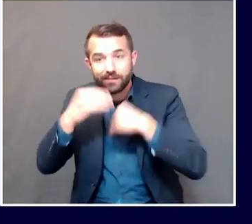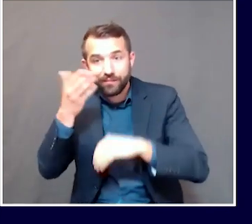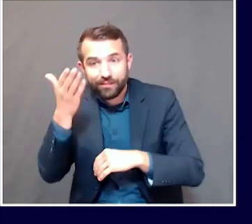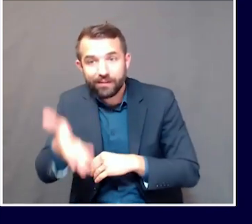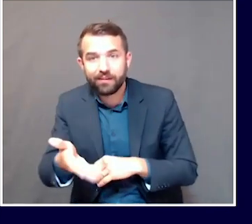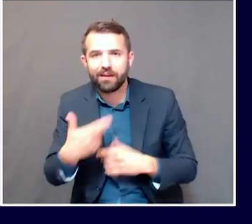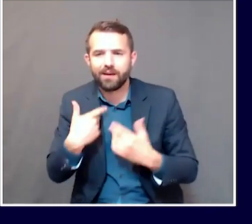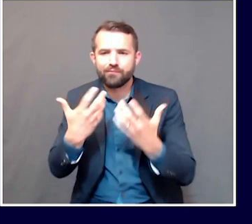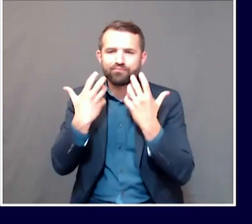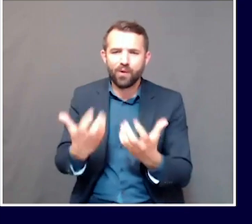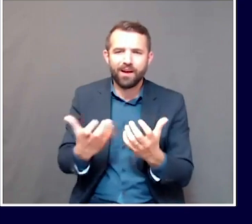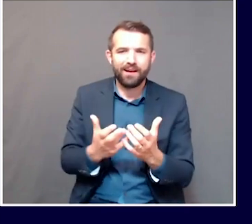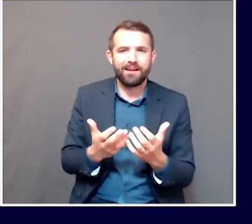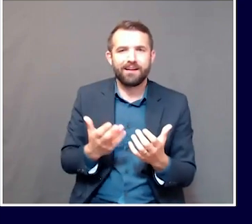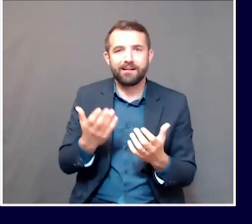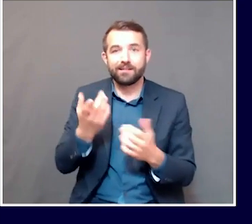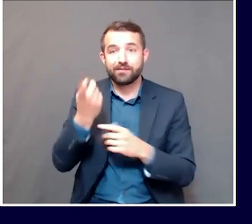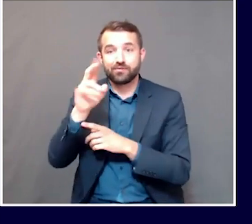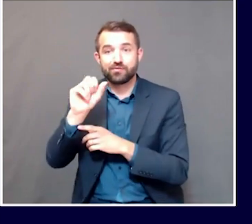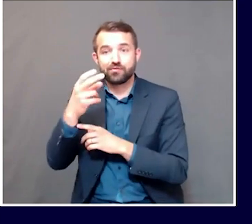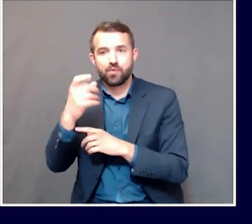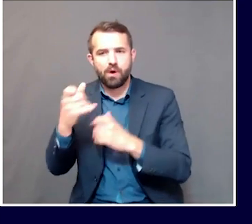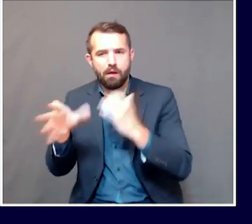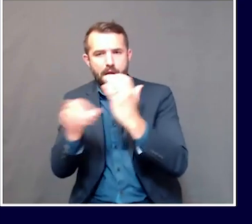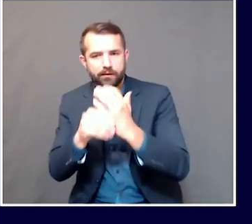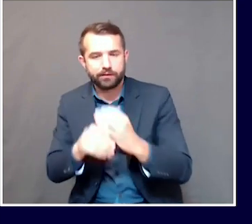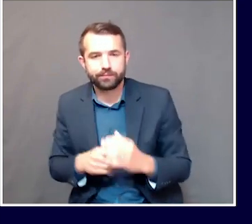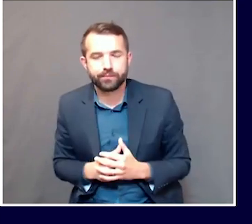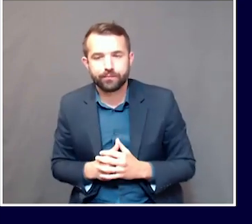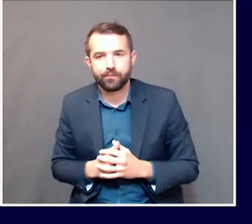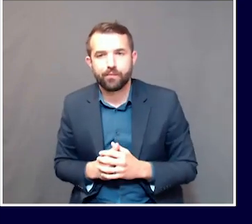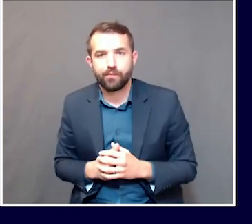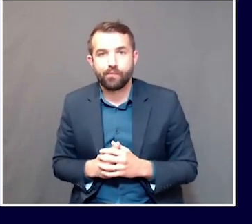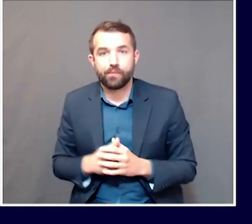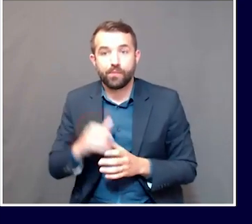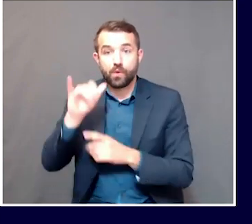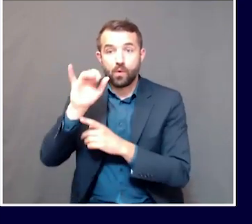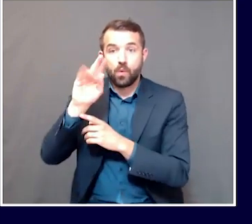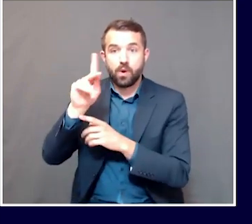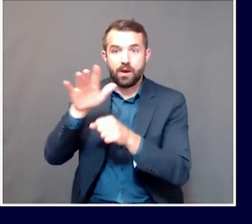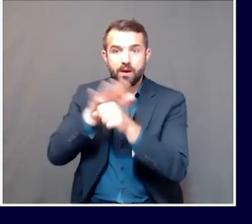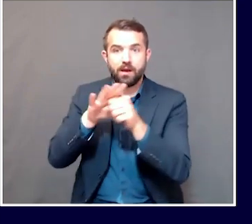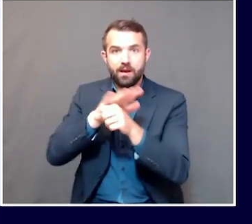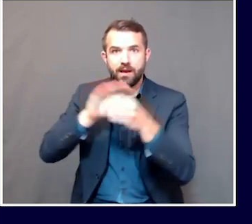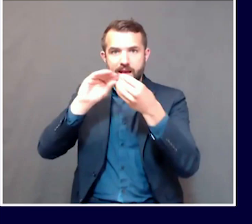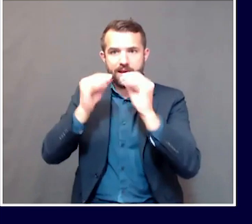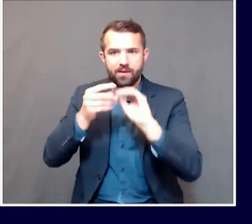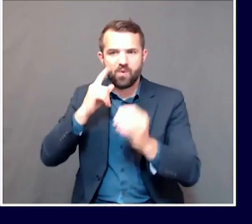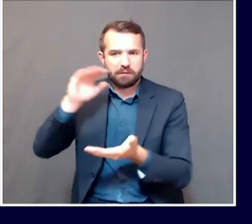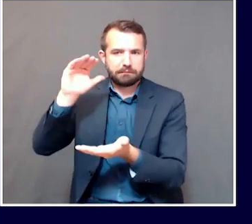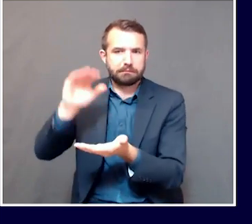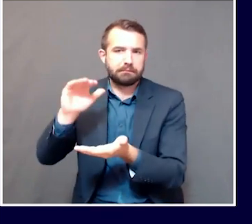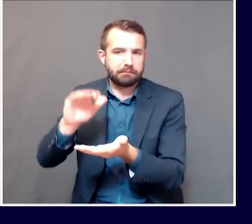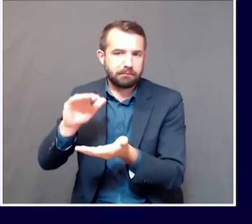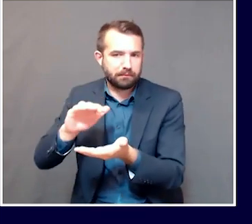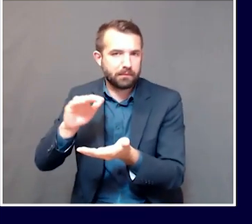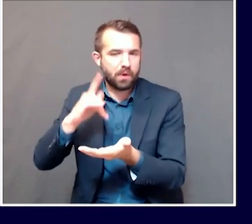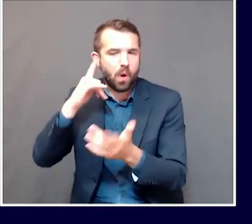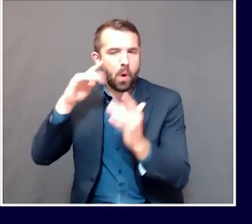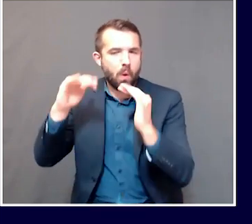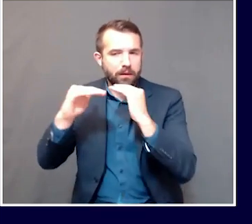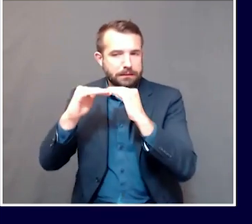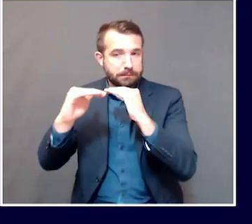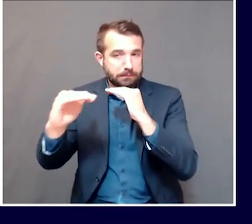I'll just add on top of that, Bob, the numbers are low. Our goal is to keep them that way, while simultaneously resuming economic activity.